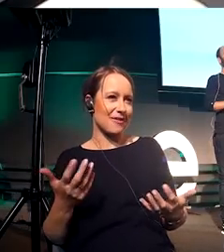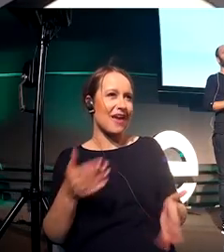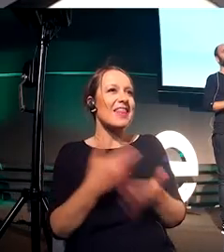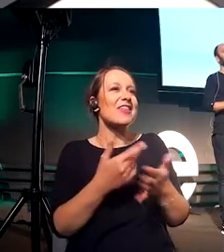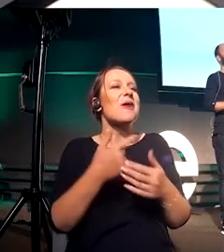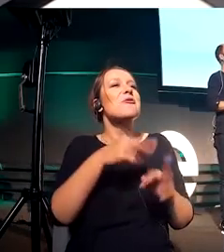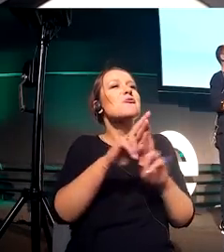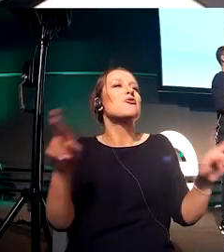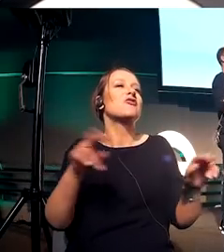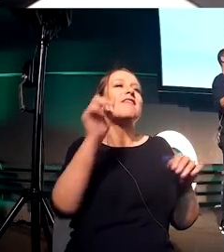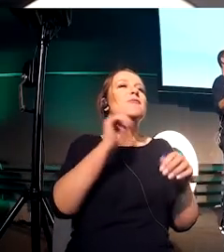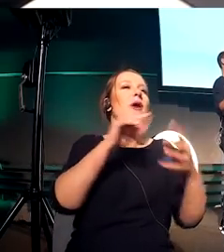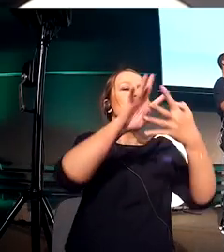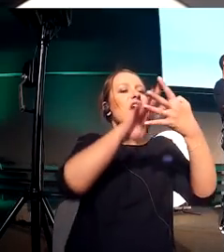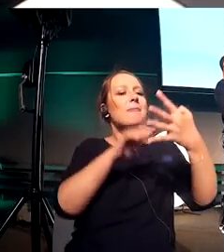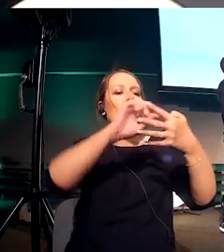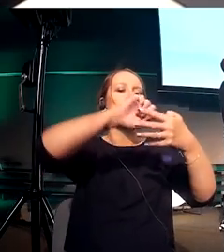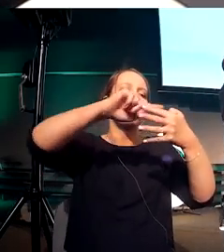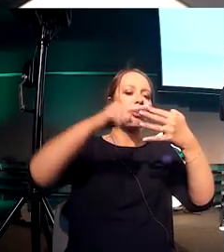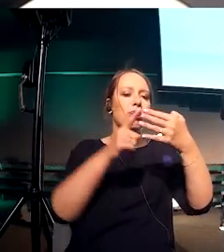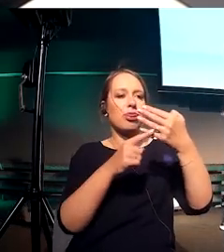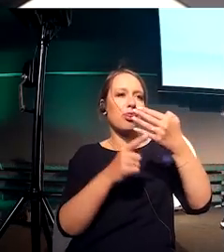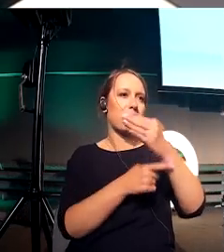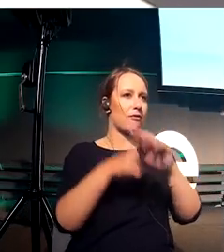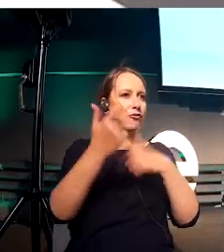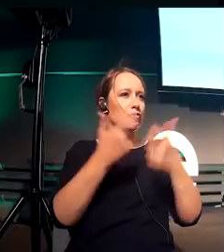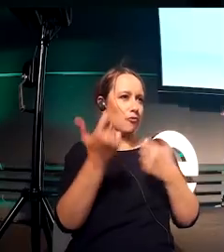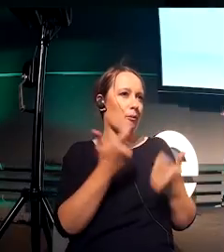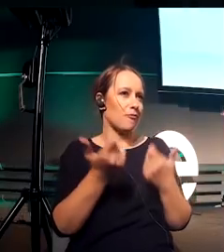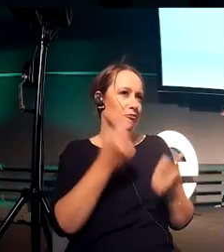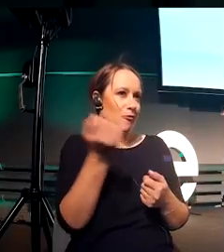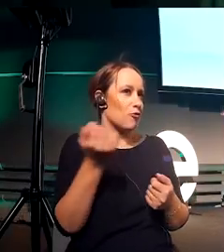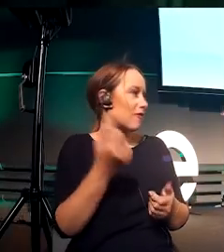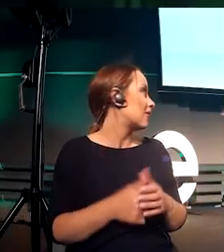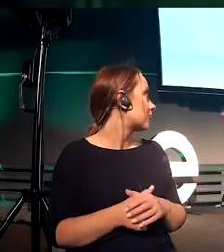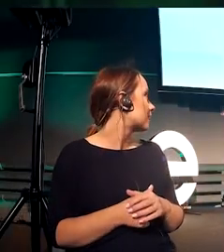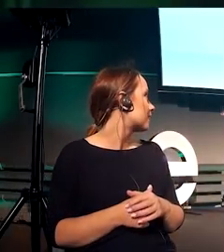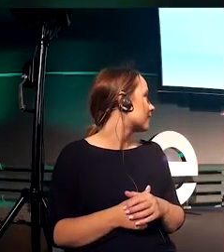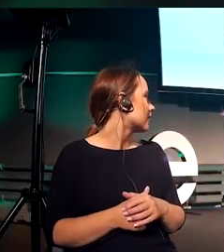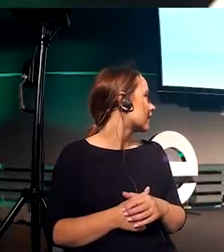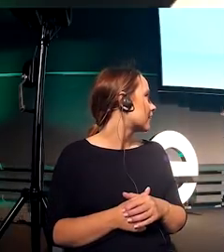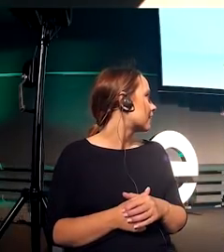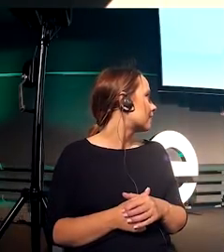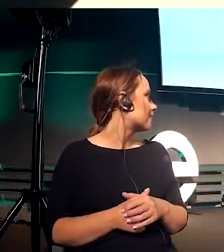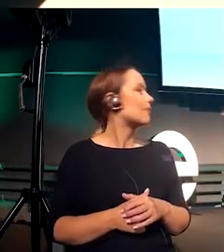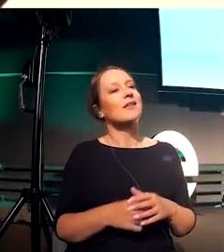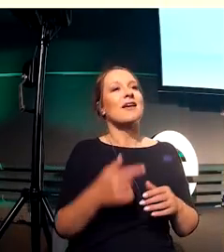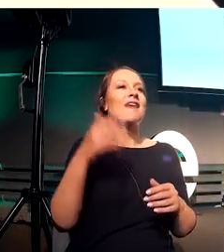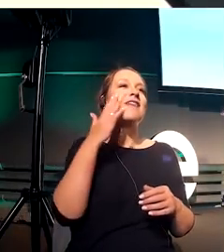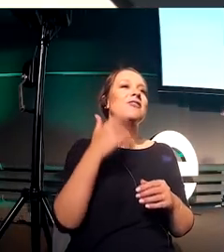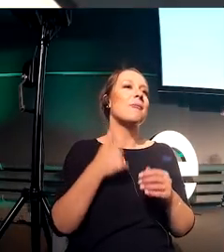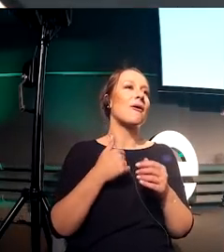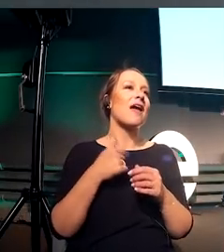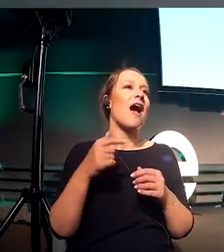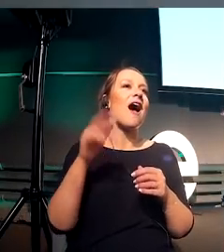illustrator and as I narrowed down all these options, it helps me make decisions a lot easier than I